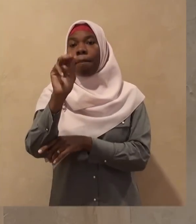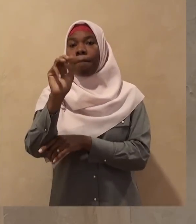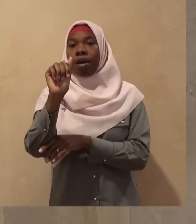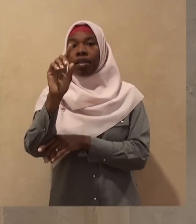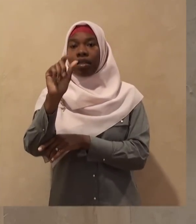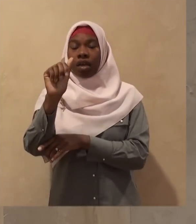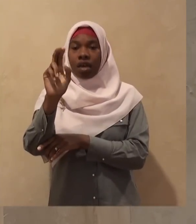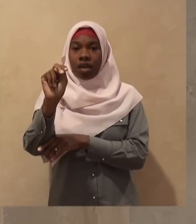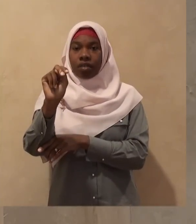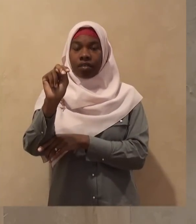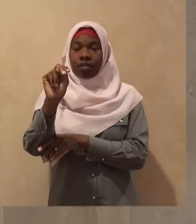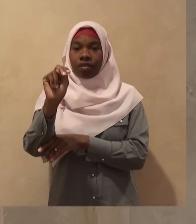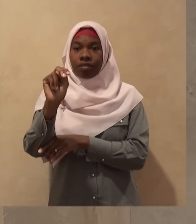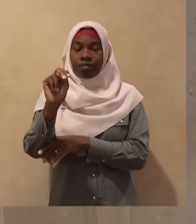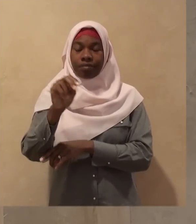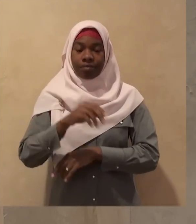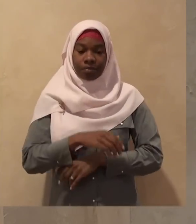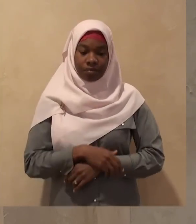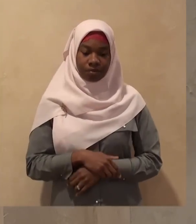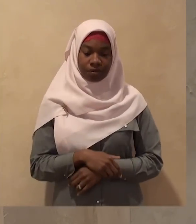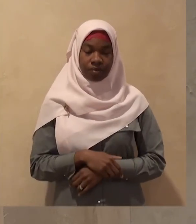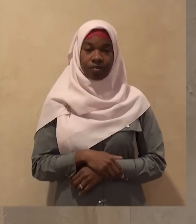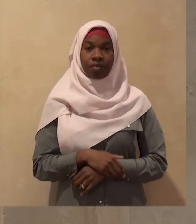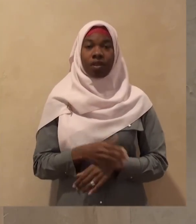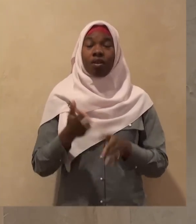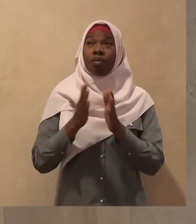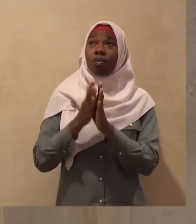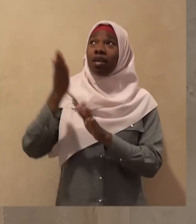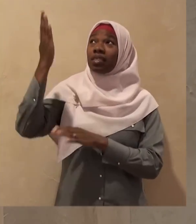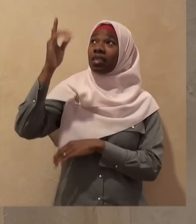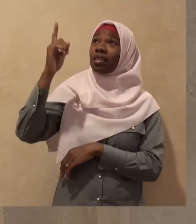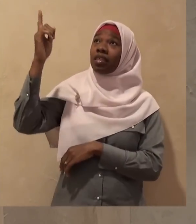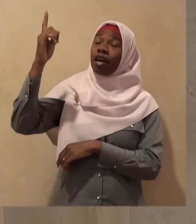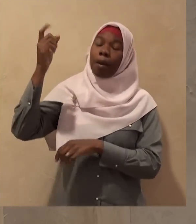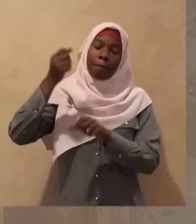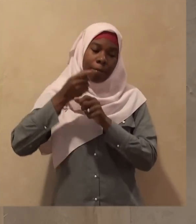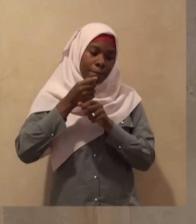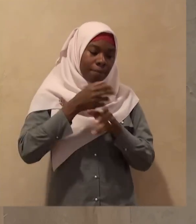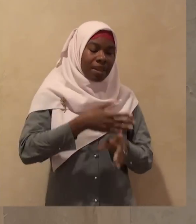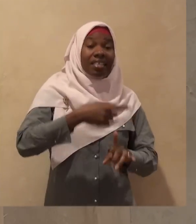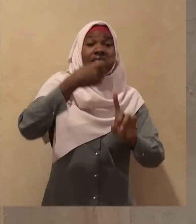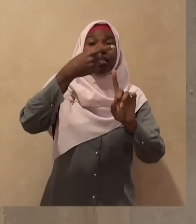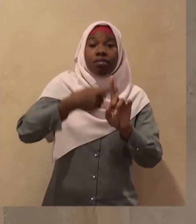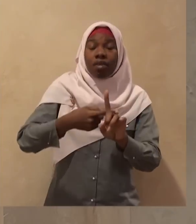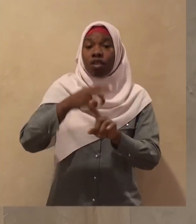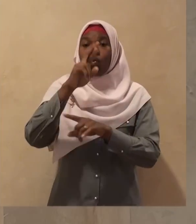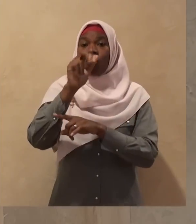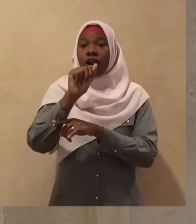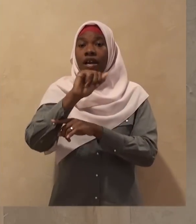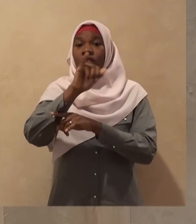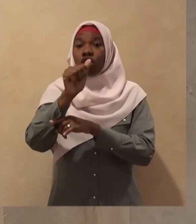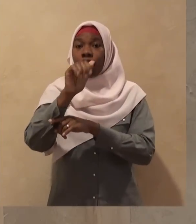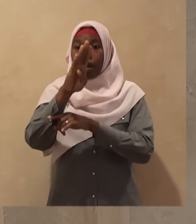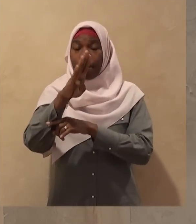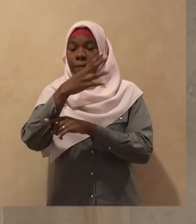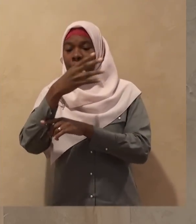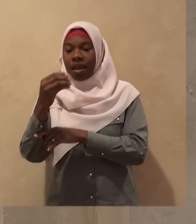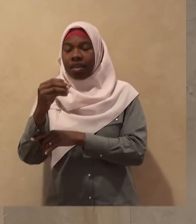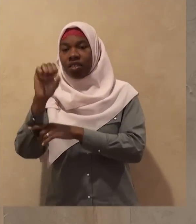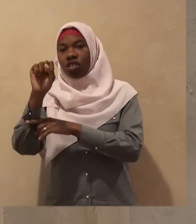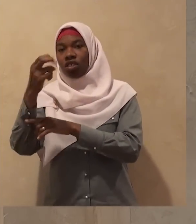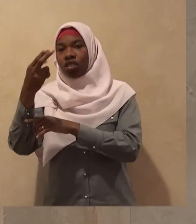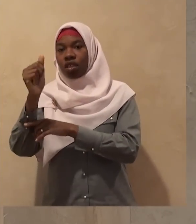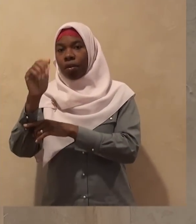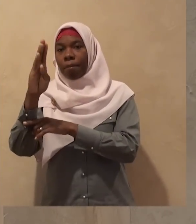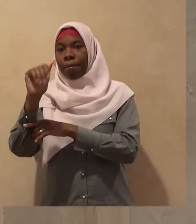to make the months of Rajab and Shaaban blessed for us and we ask Allah subhanahu wa ta'ala to prolong